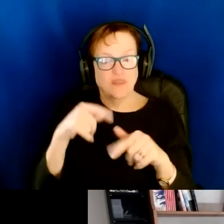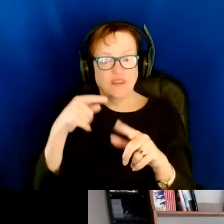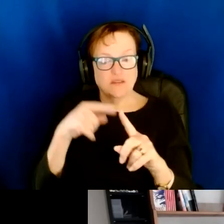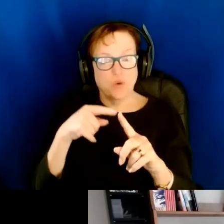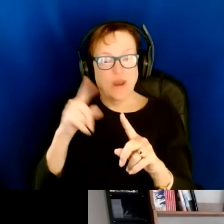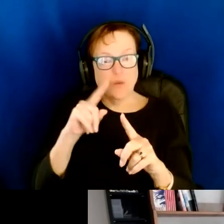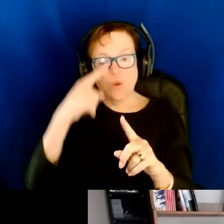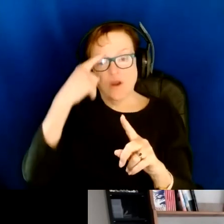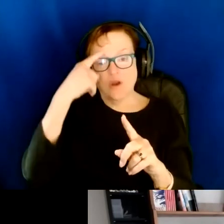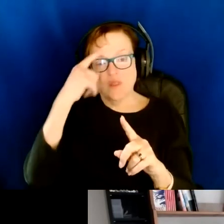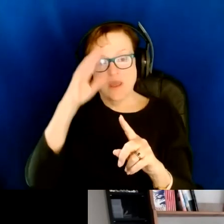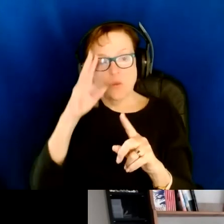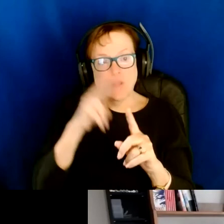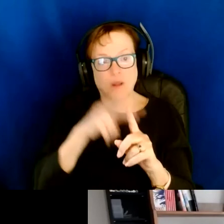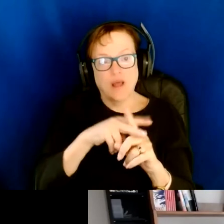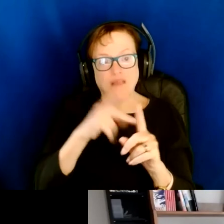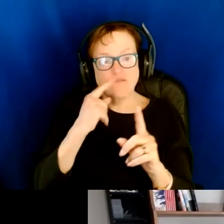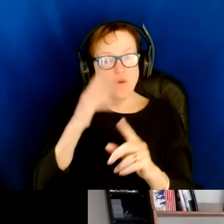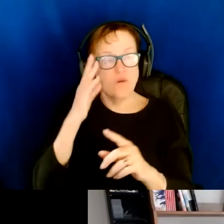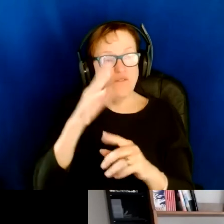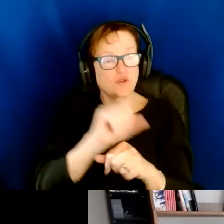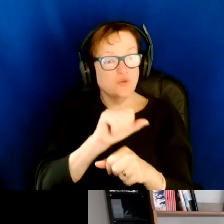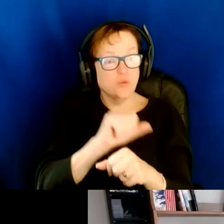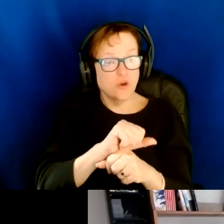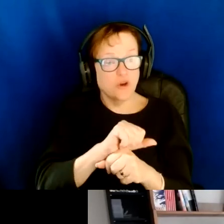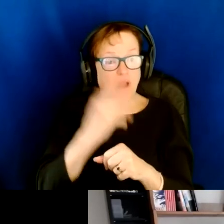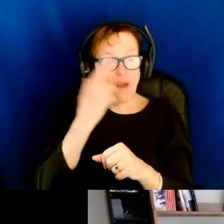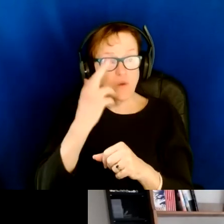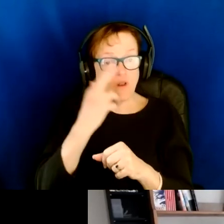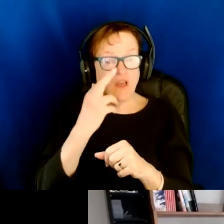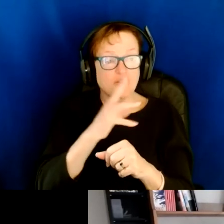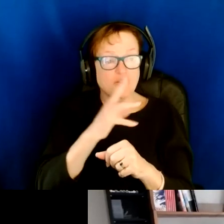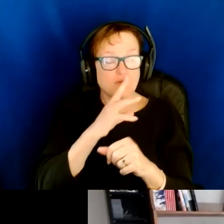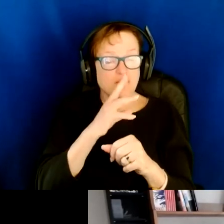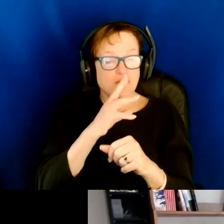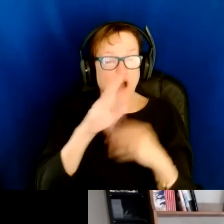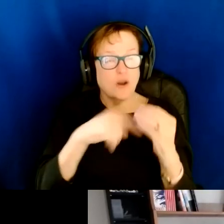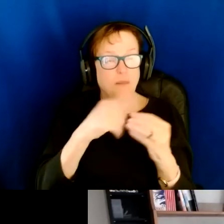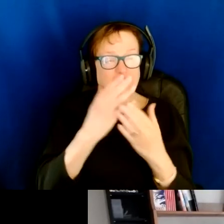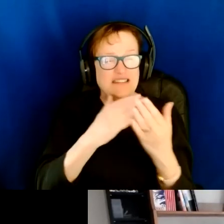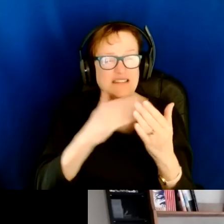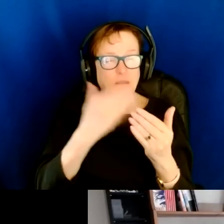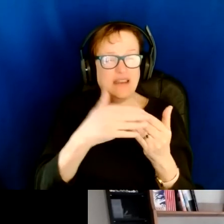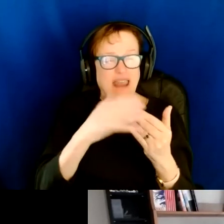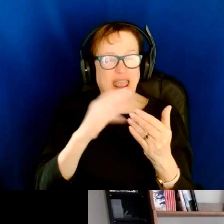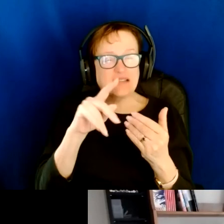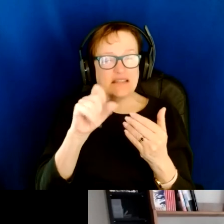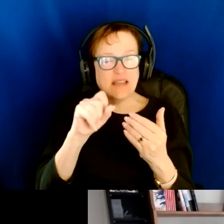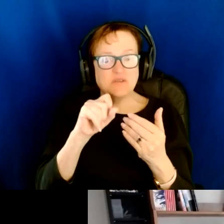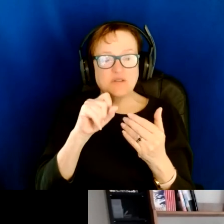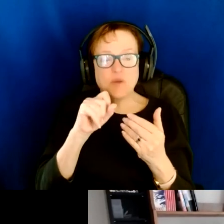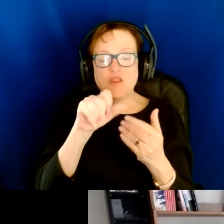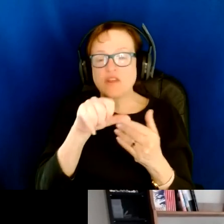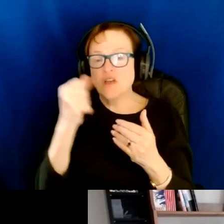could be applied in future work? I realize you spoke to some of your next steps there. Are there any other things that you're percolating around